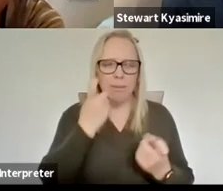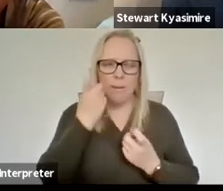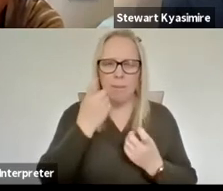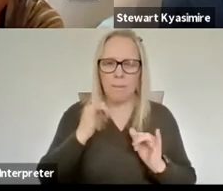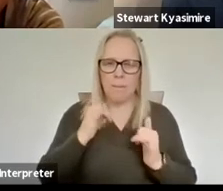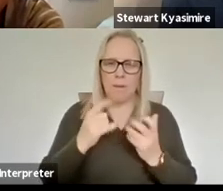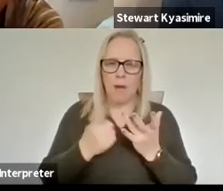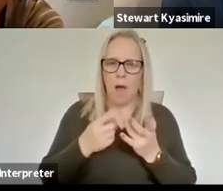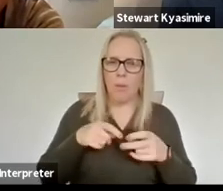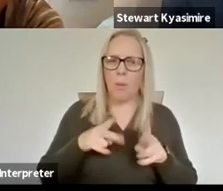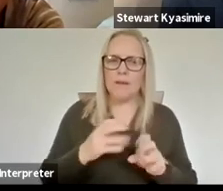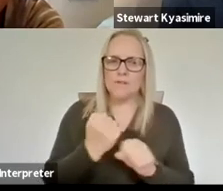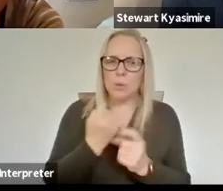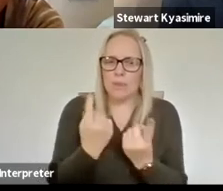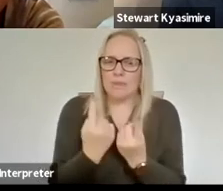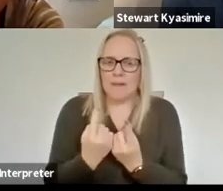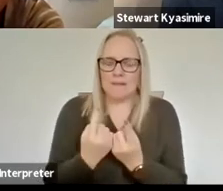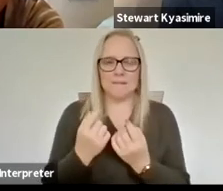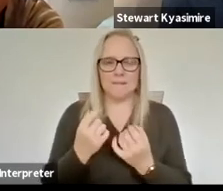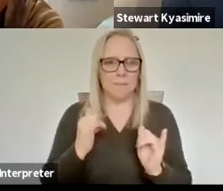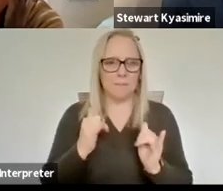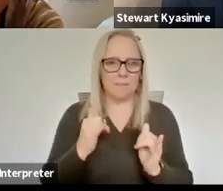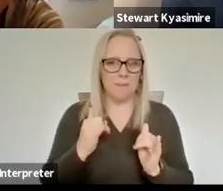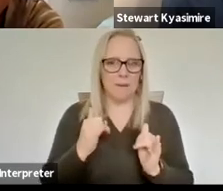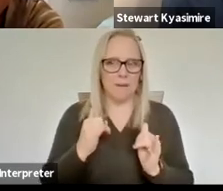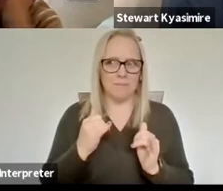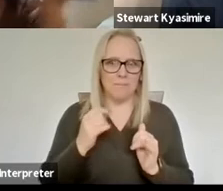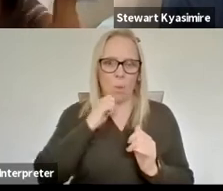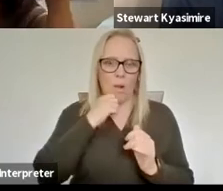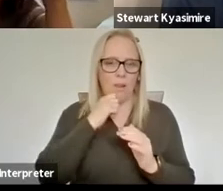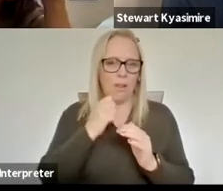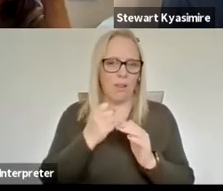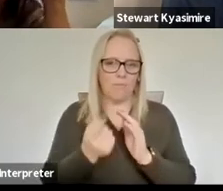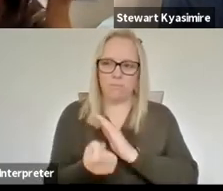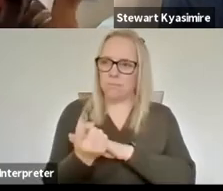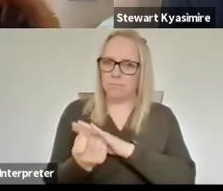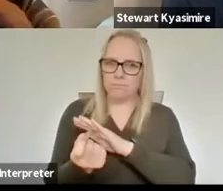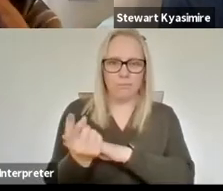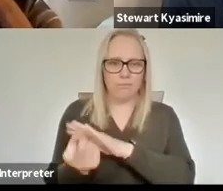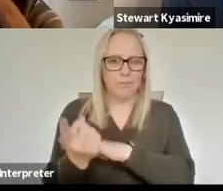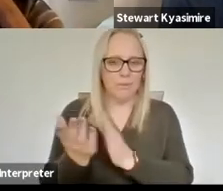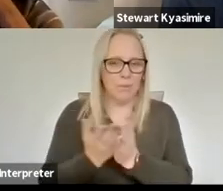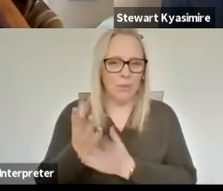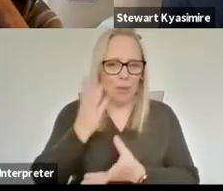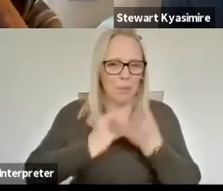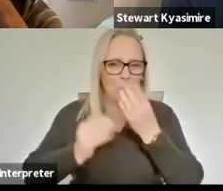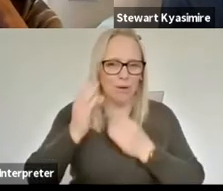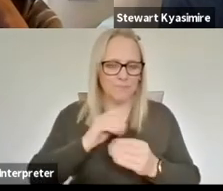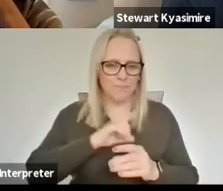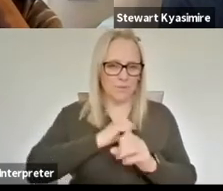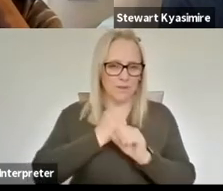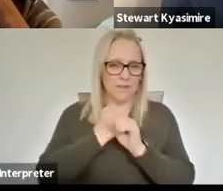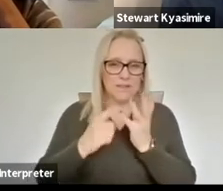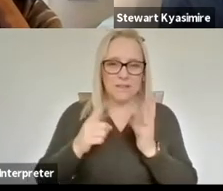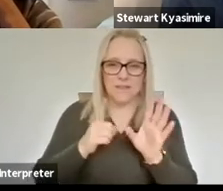of kind of doing things that we that you know might might arise out of what we're of what we're of what we're learning i mean gee maybe some of the things that you said uh